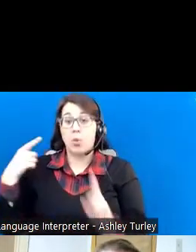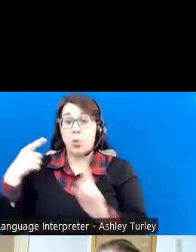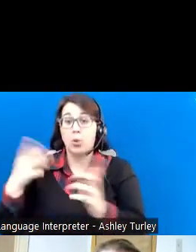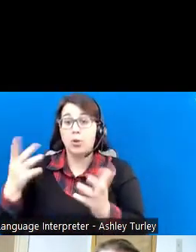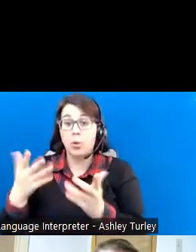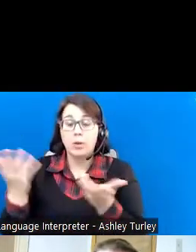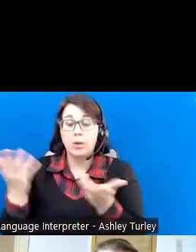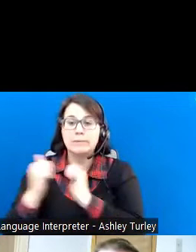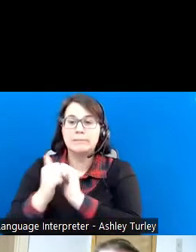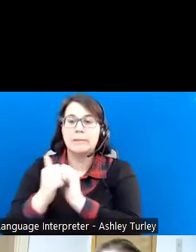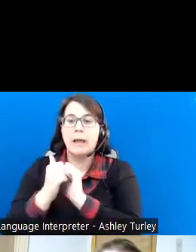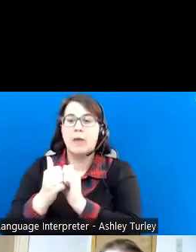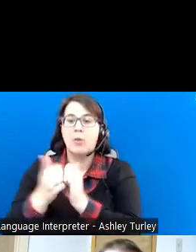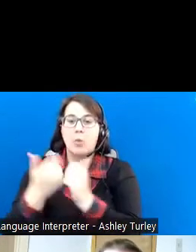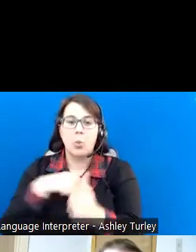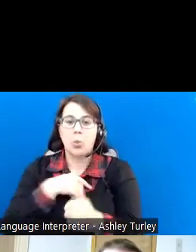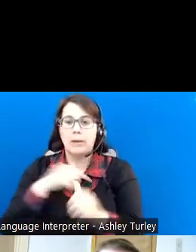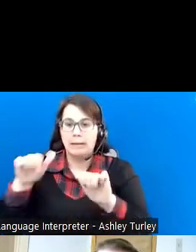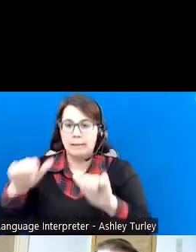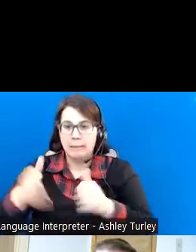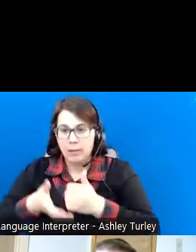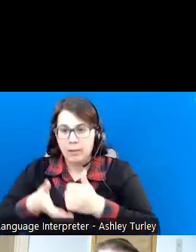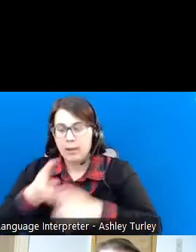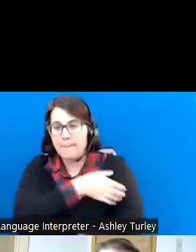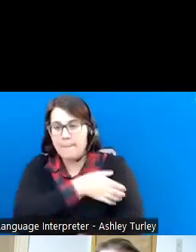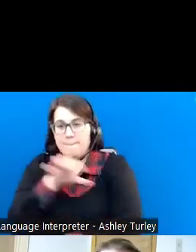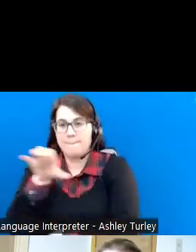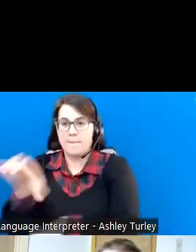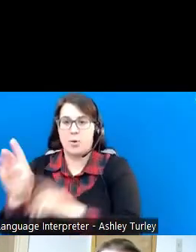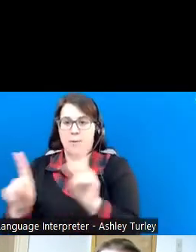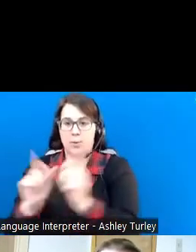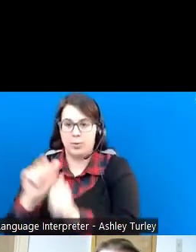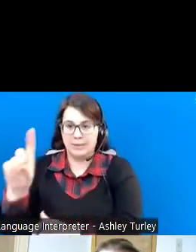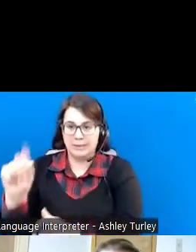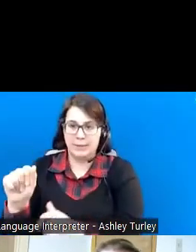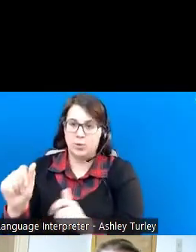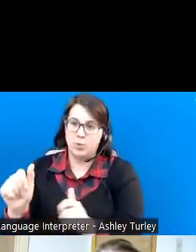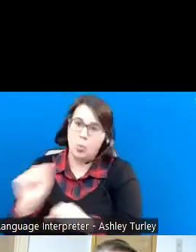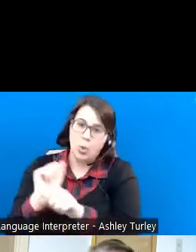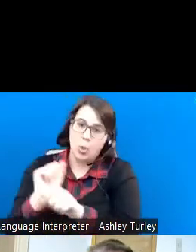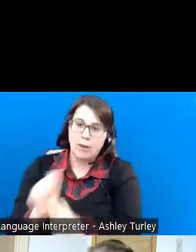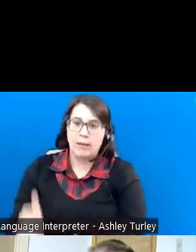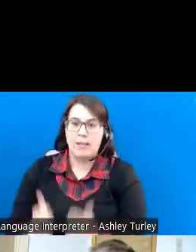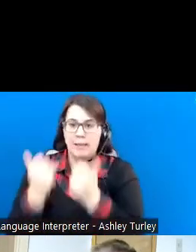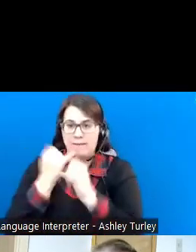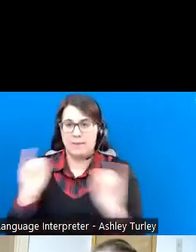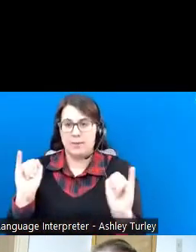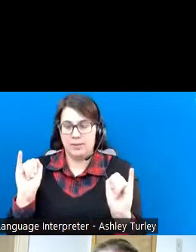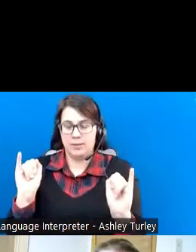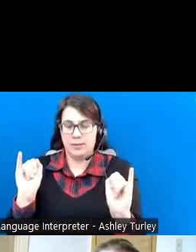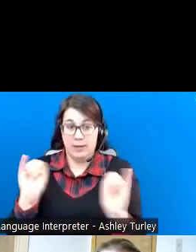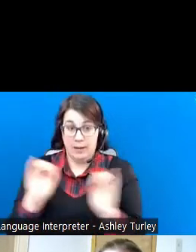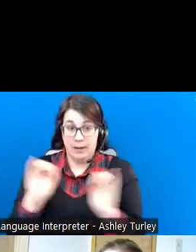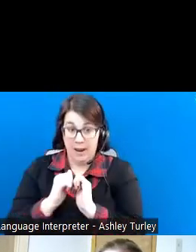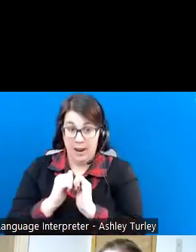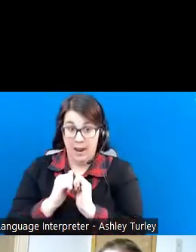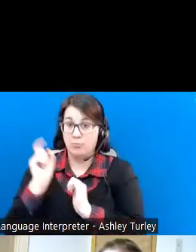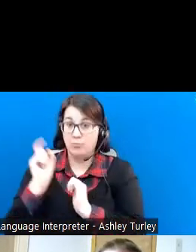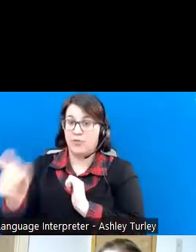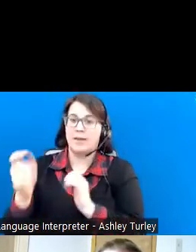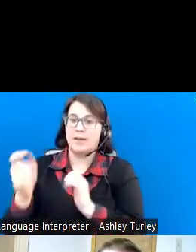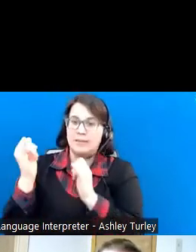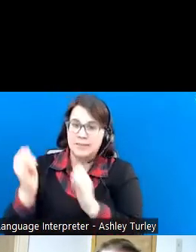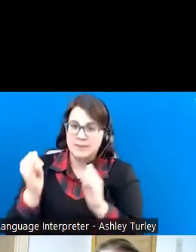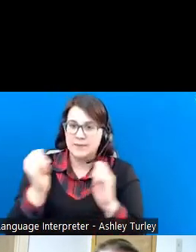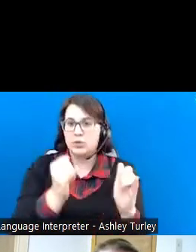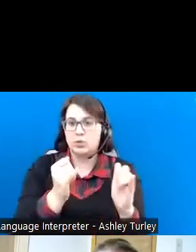together we enable and empower individuals with disabilities to work and live independently by providing individualized services to